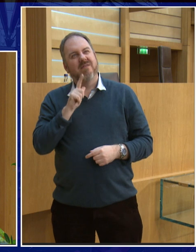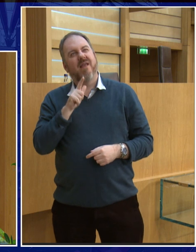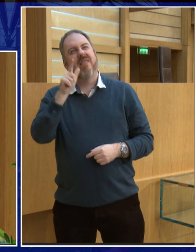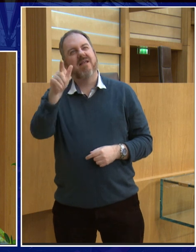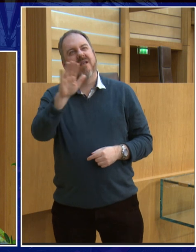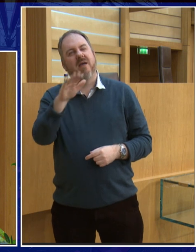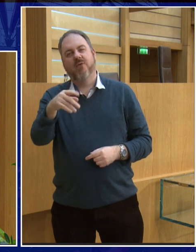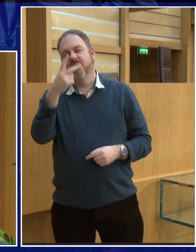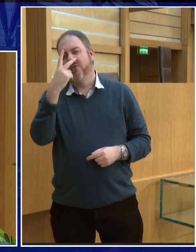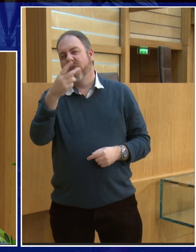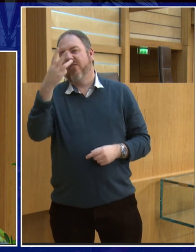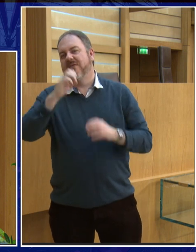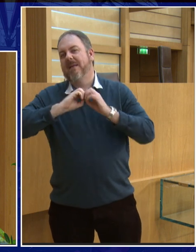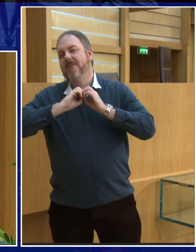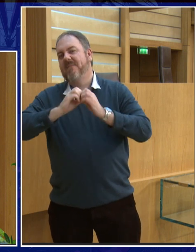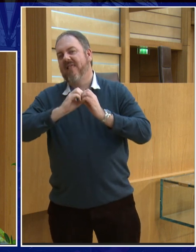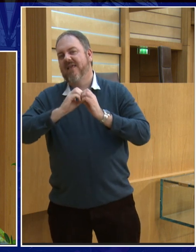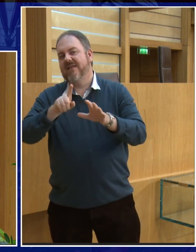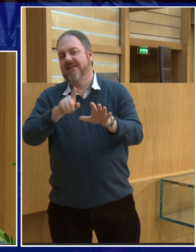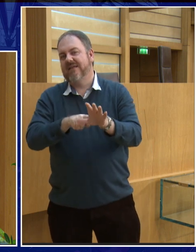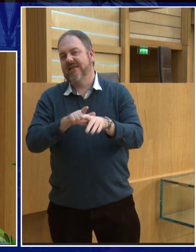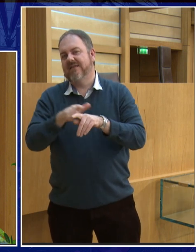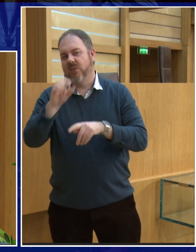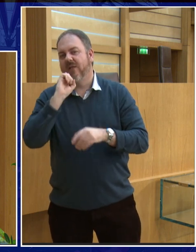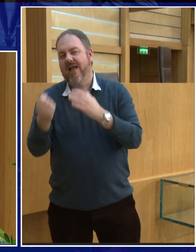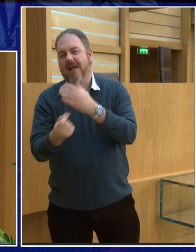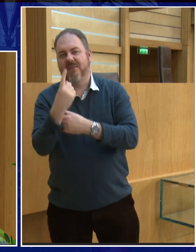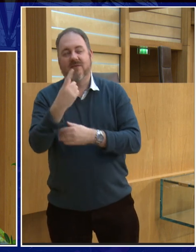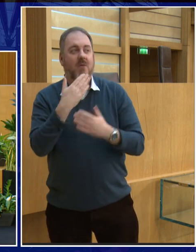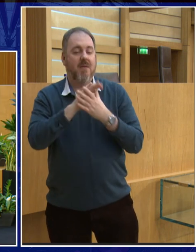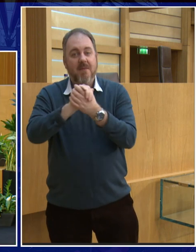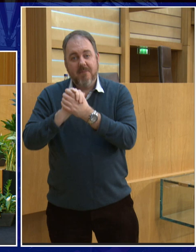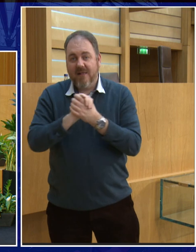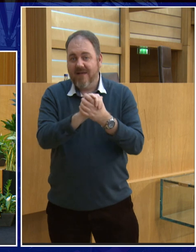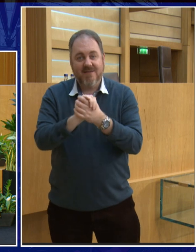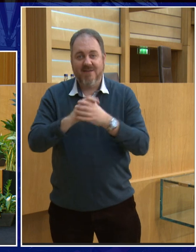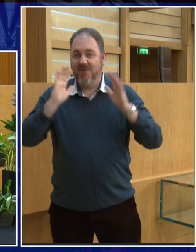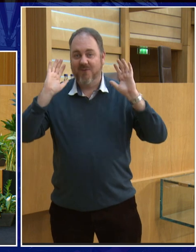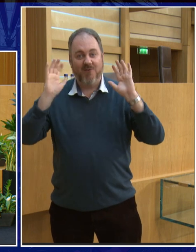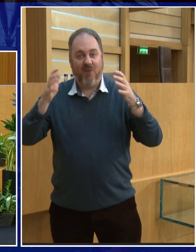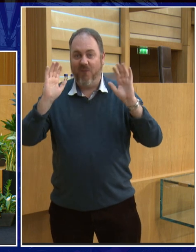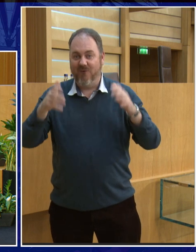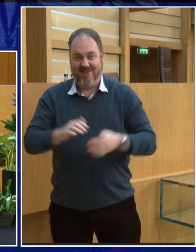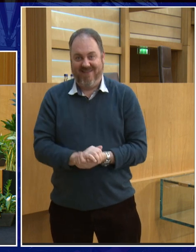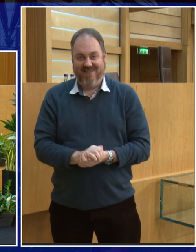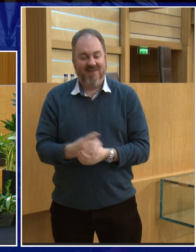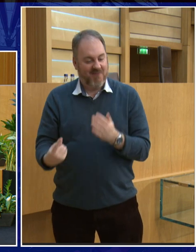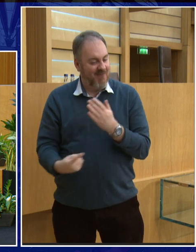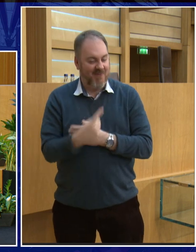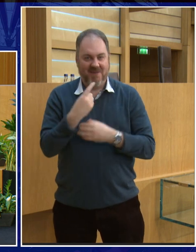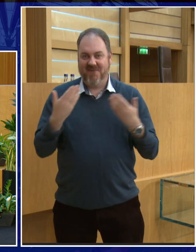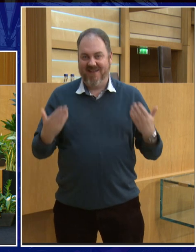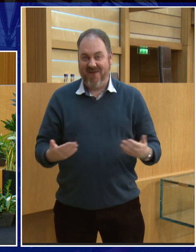two, three billion years so no one panic we're okay I know I can see the size of relief all around but